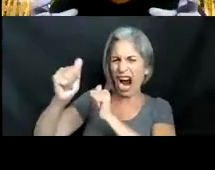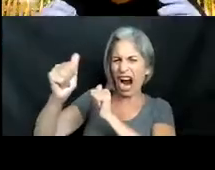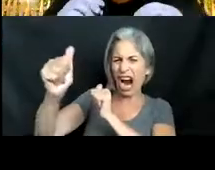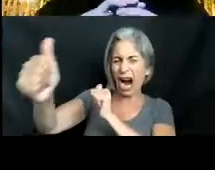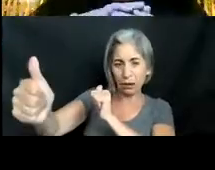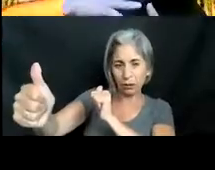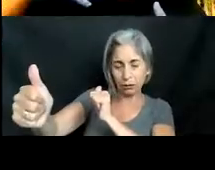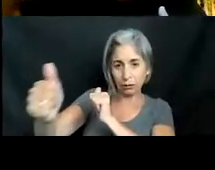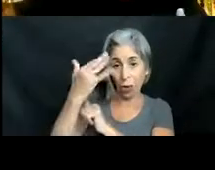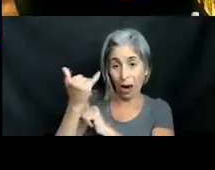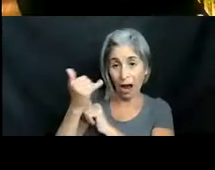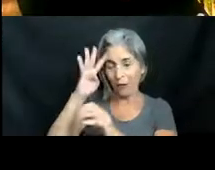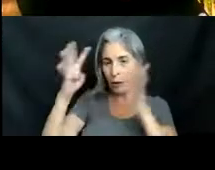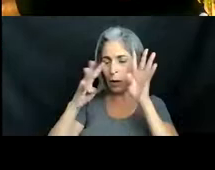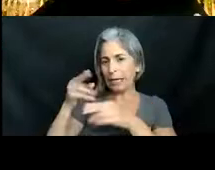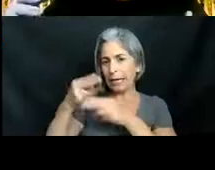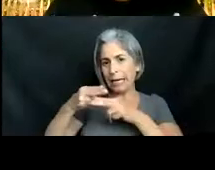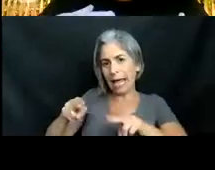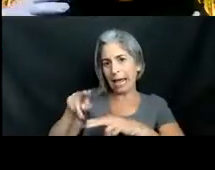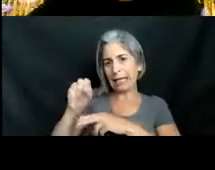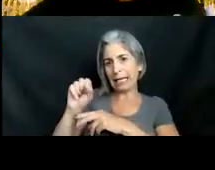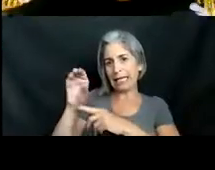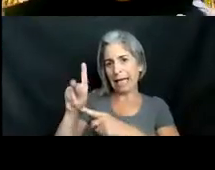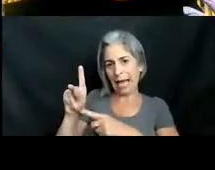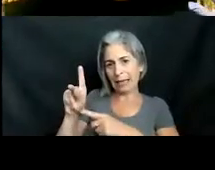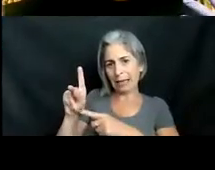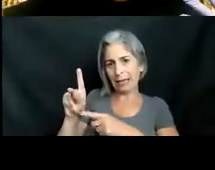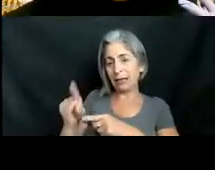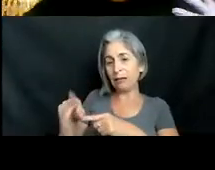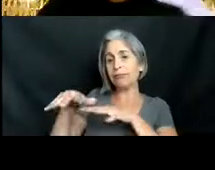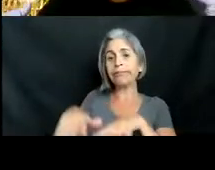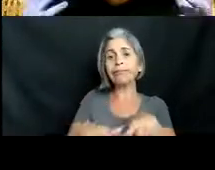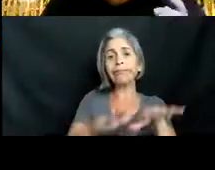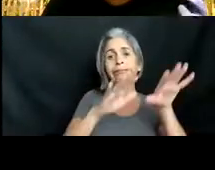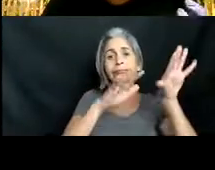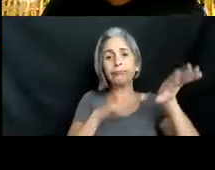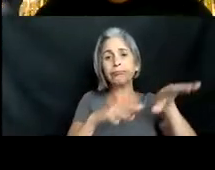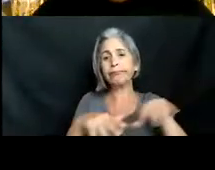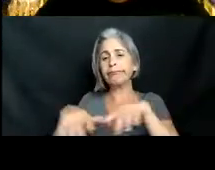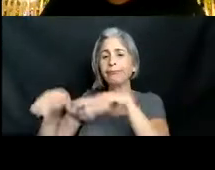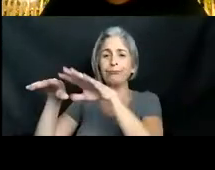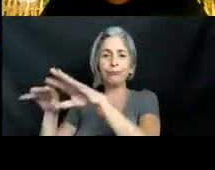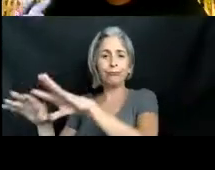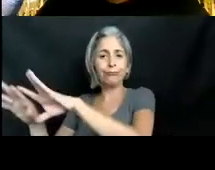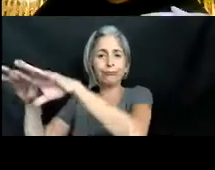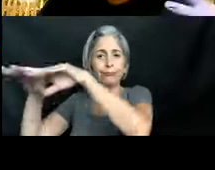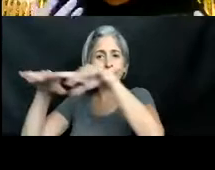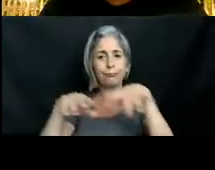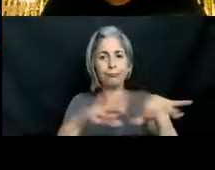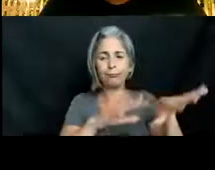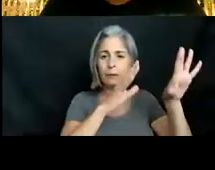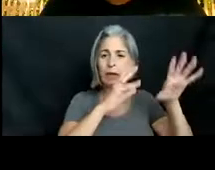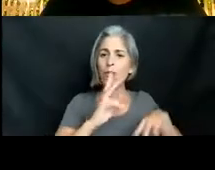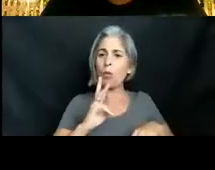an egg sac that'll then just float on the currents and it can just float around float around float around for about 35 days before settling and